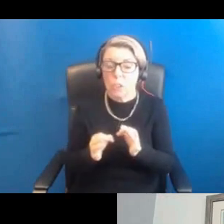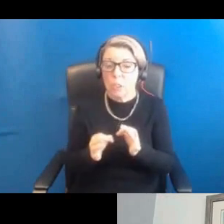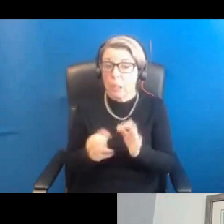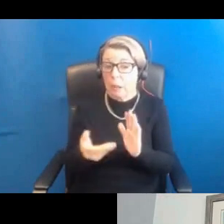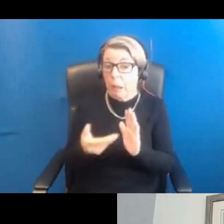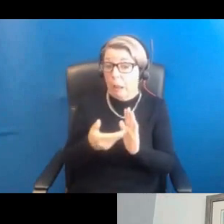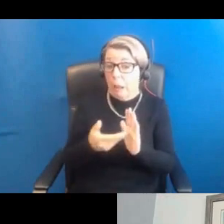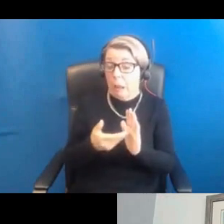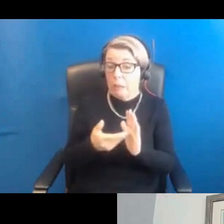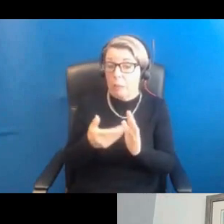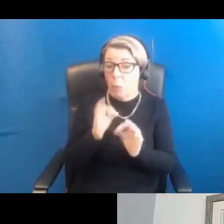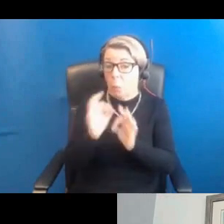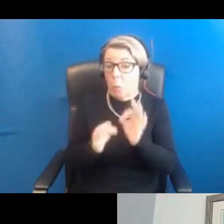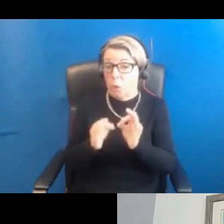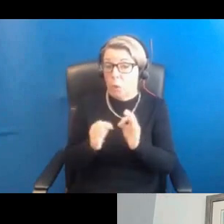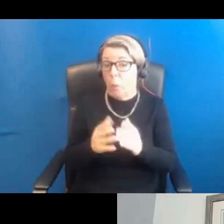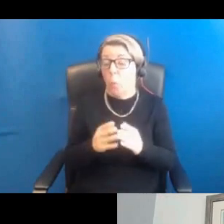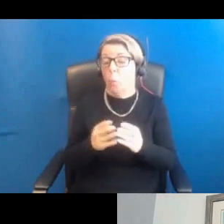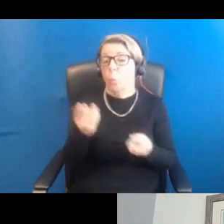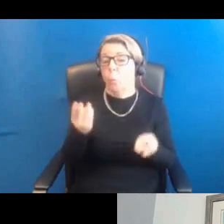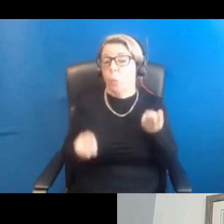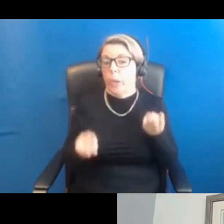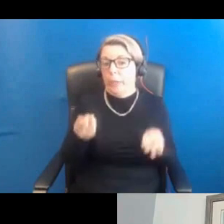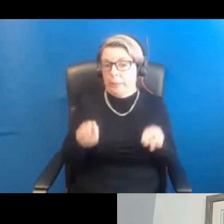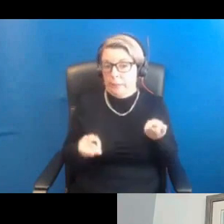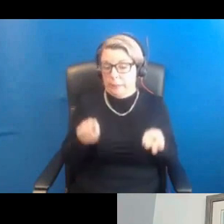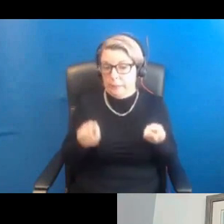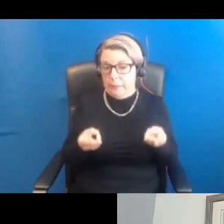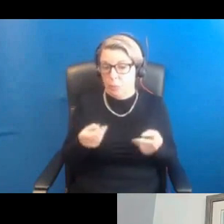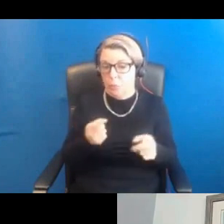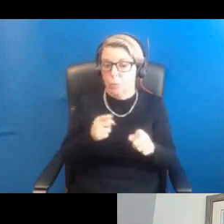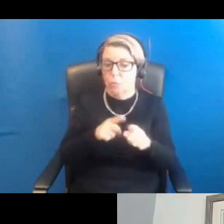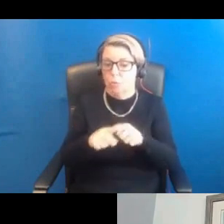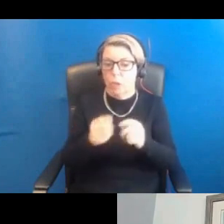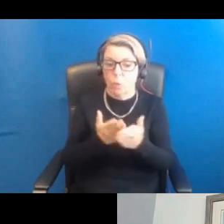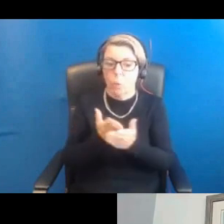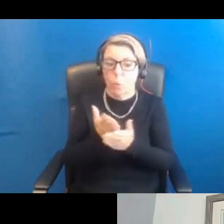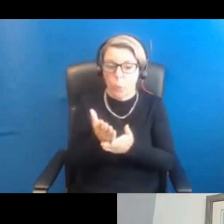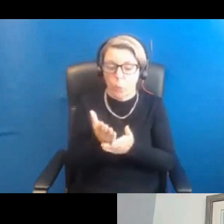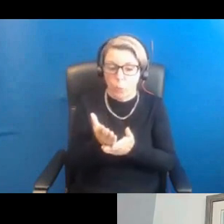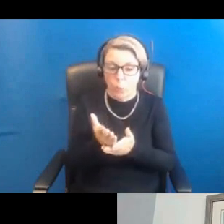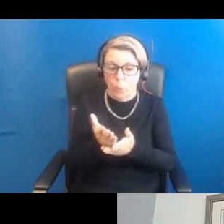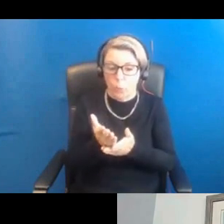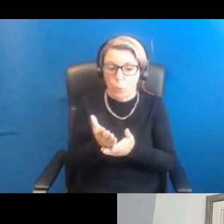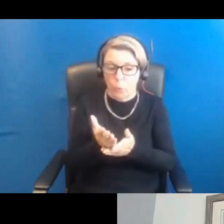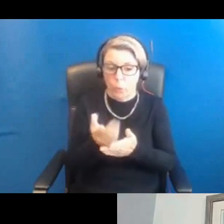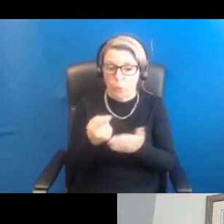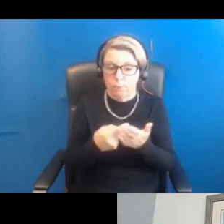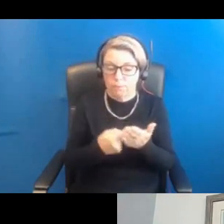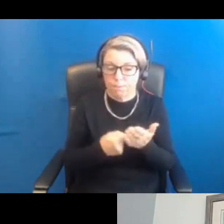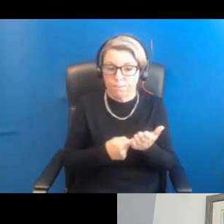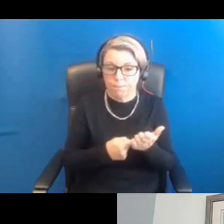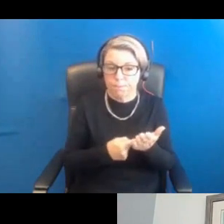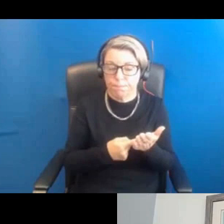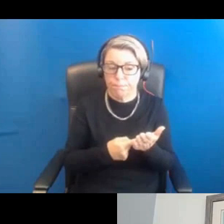Maybe I could try and go through a few of them. And there's a question around,